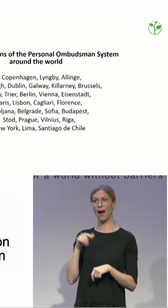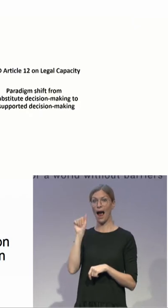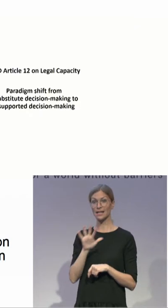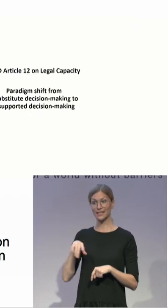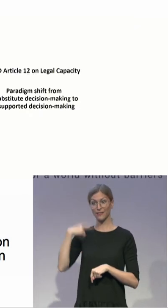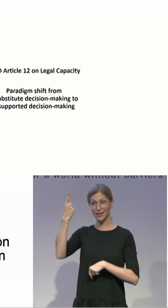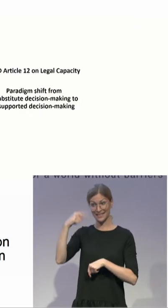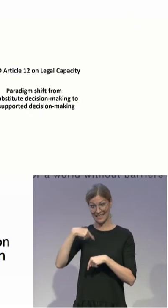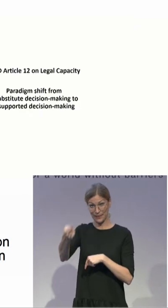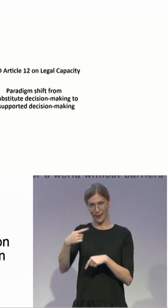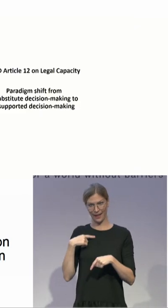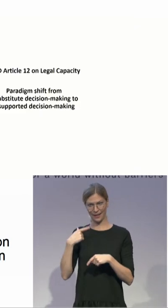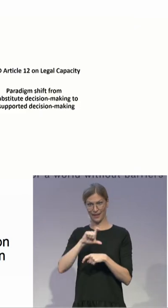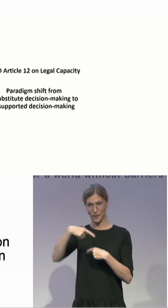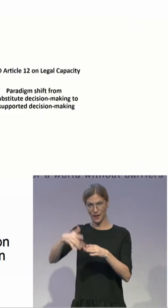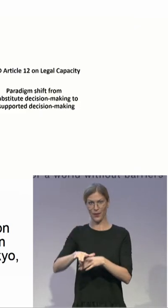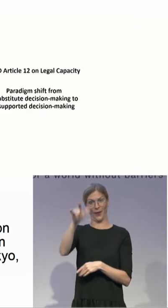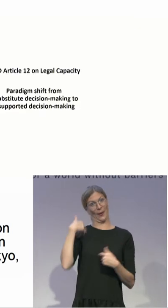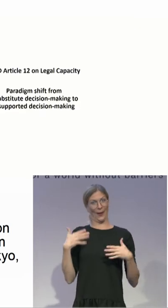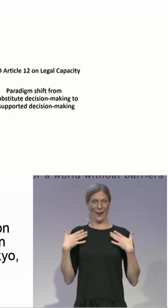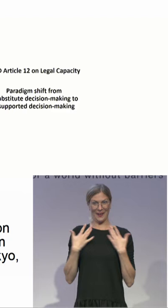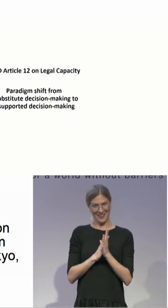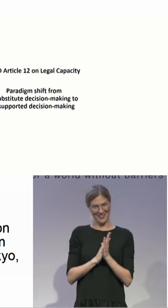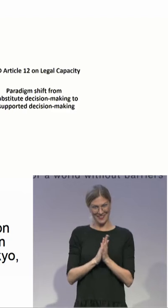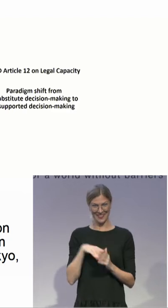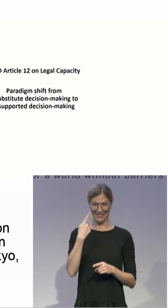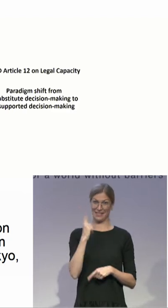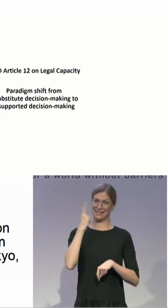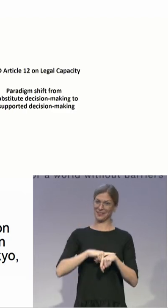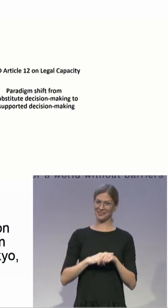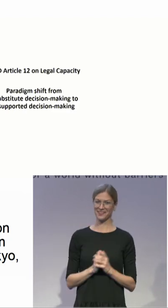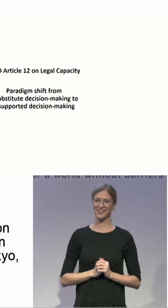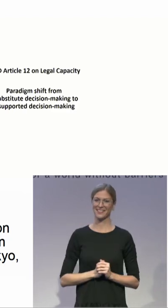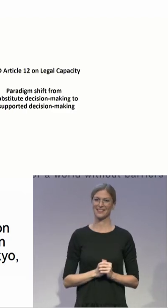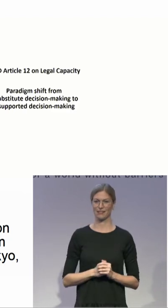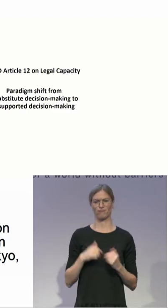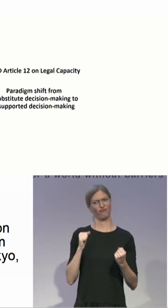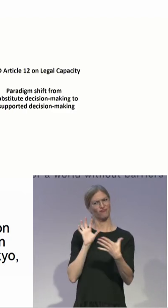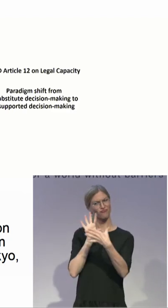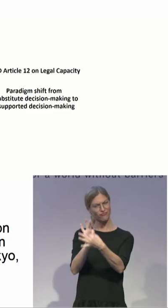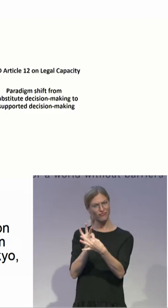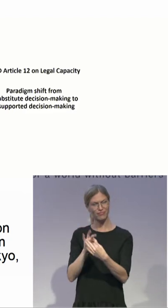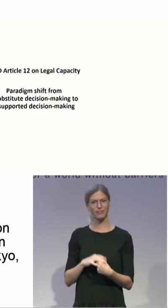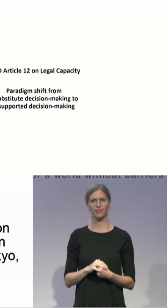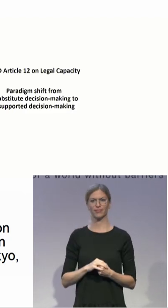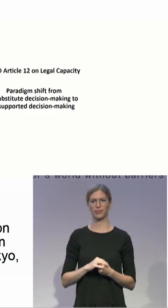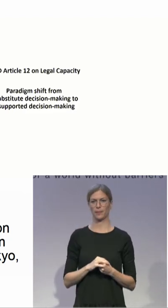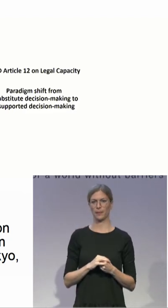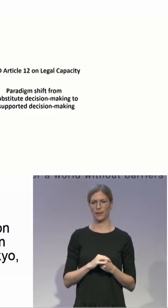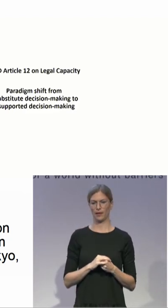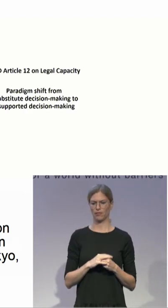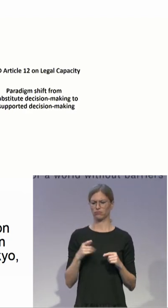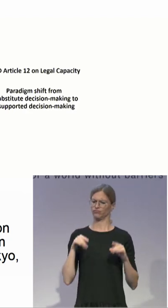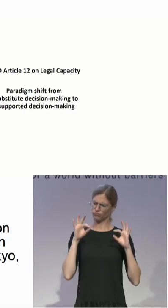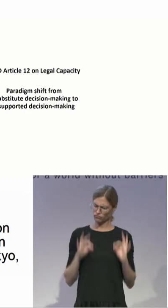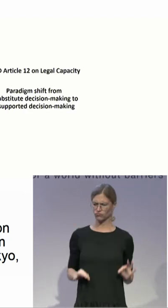So, and it's... Yes, it's much connected to this Article 12 on legal capacity as many countries